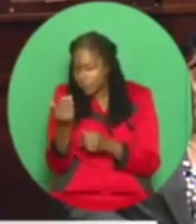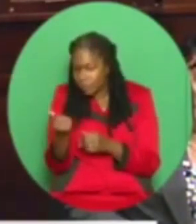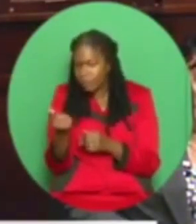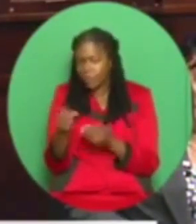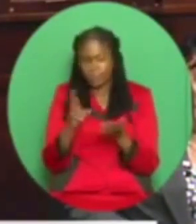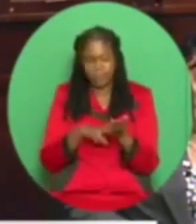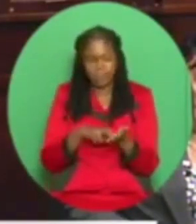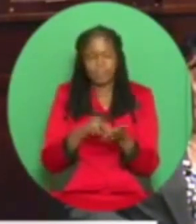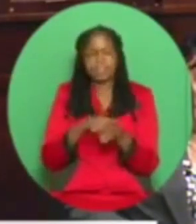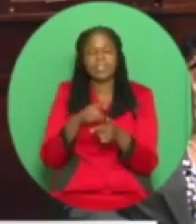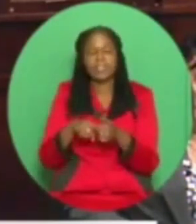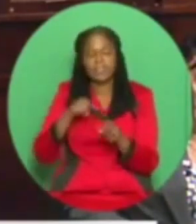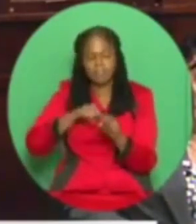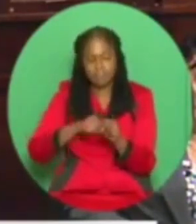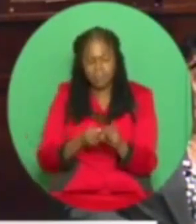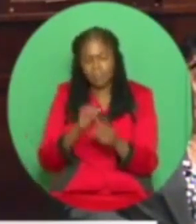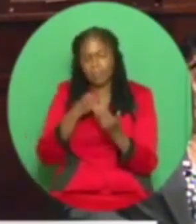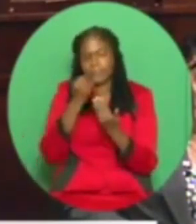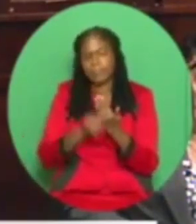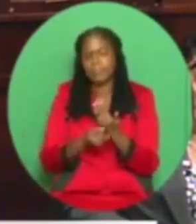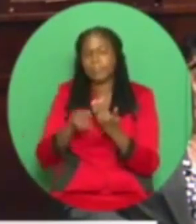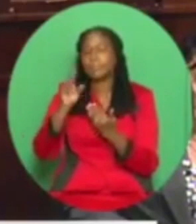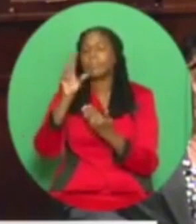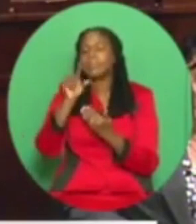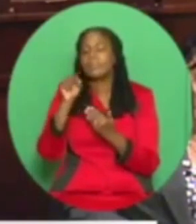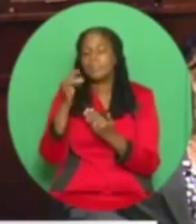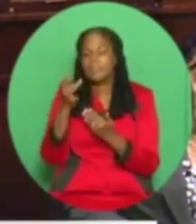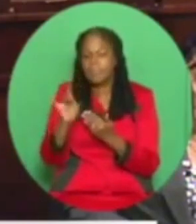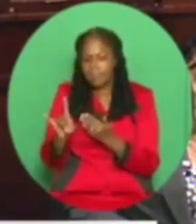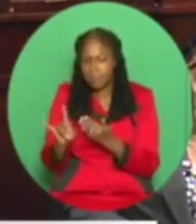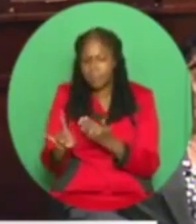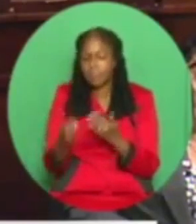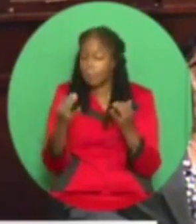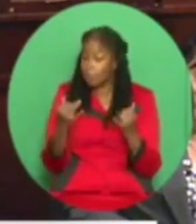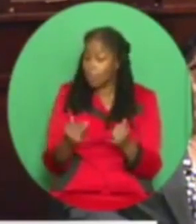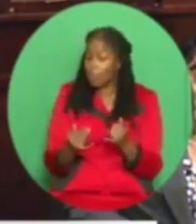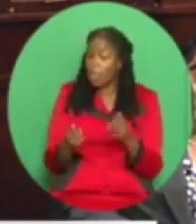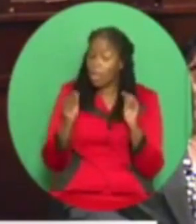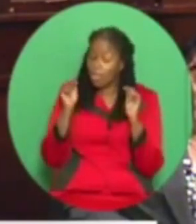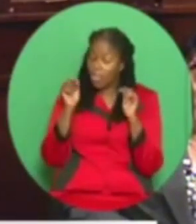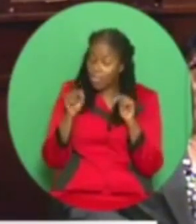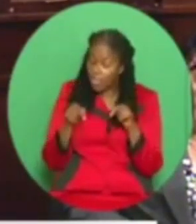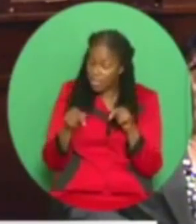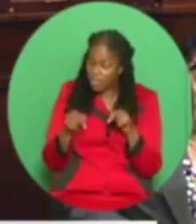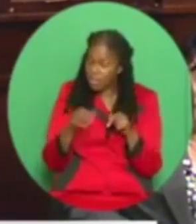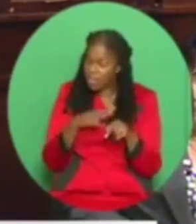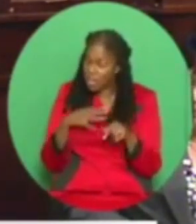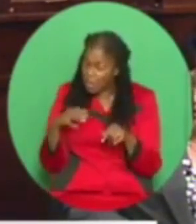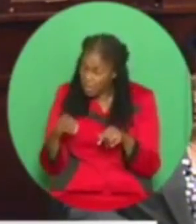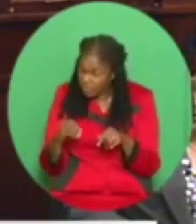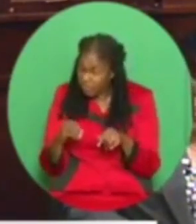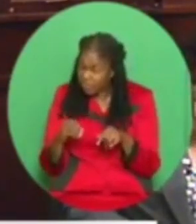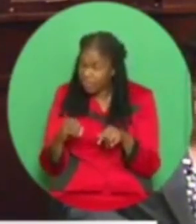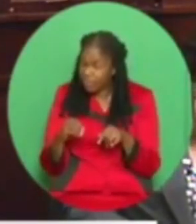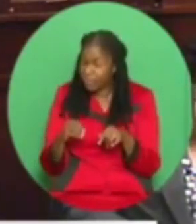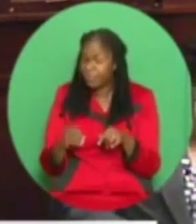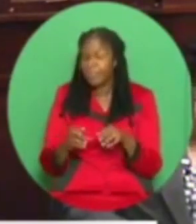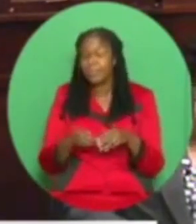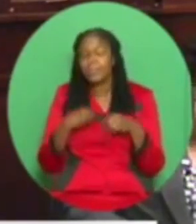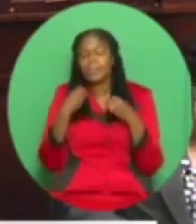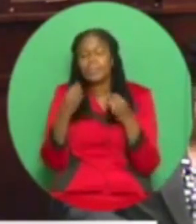and commence January 18, 2018. And this is a company involved, Madam Speaker, in providing financial